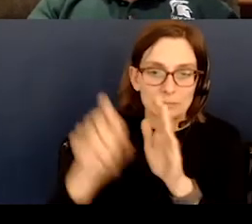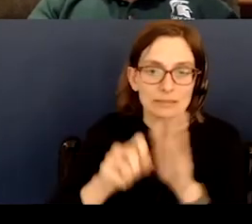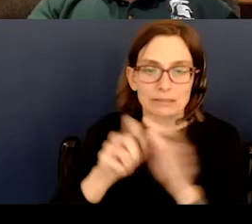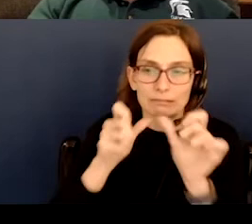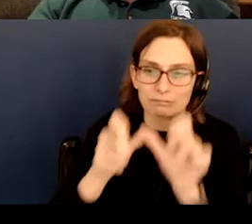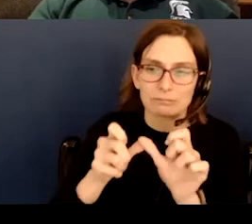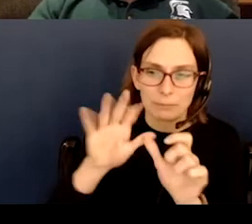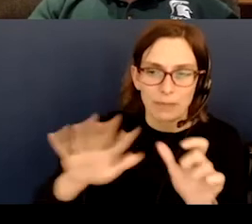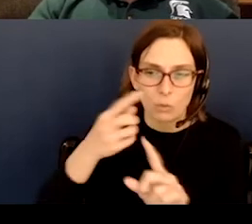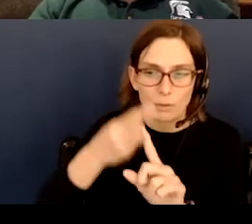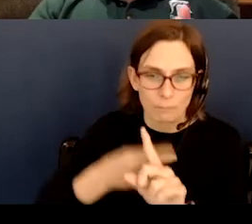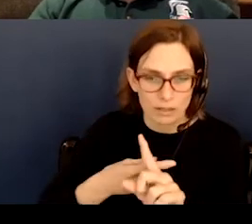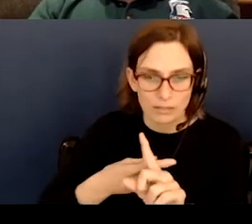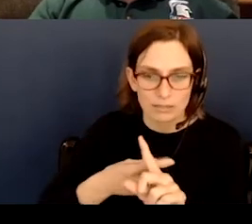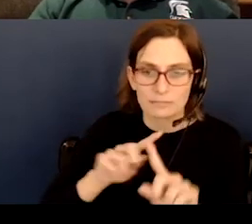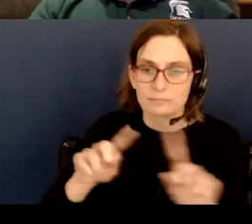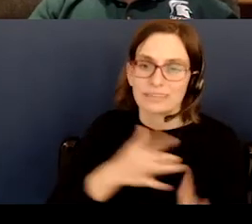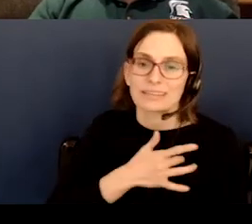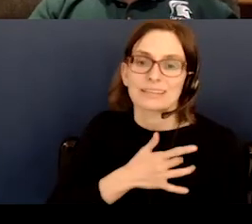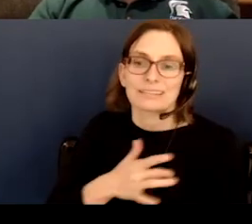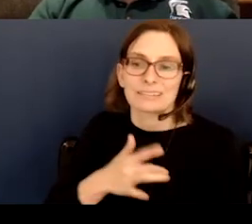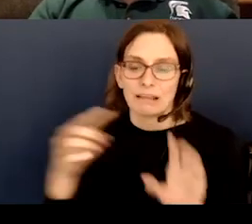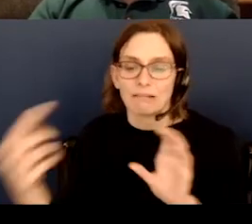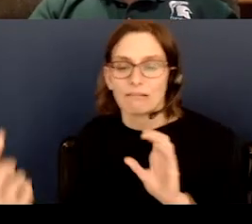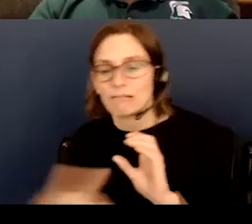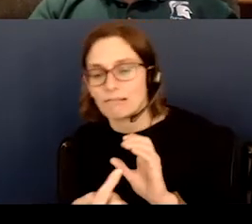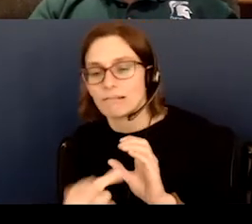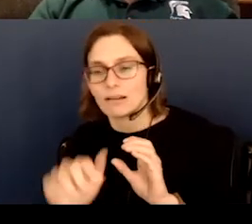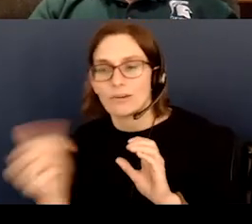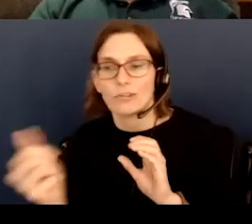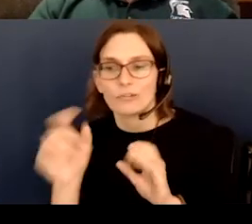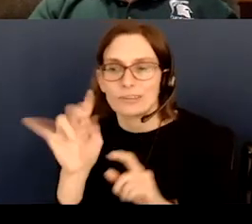often, those are on the other side of the Earth and we can't see them.